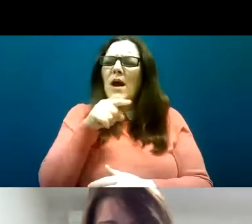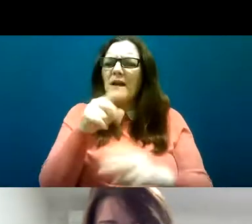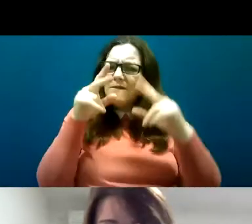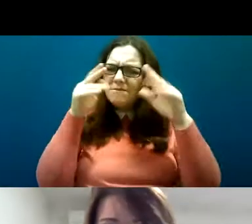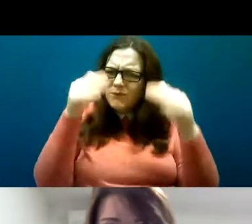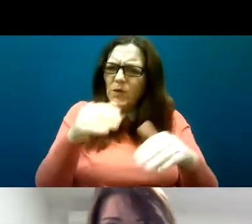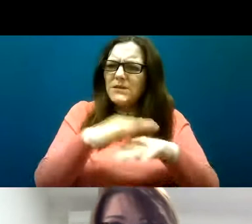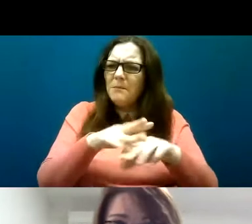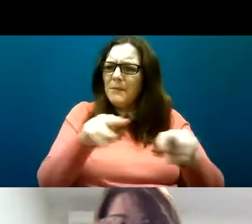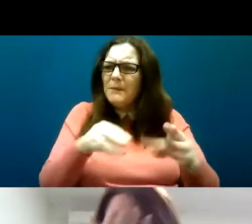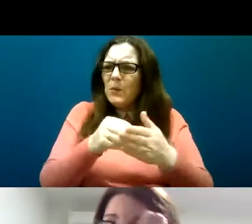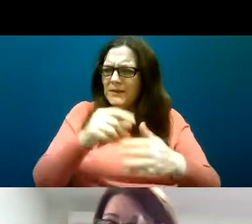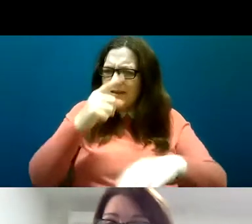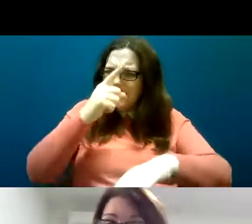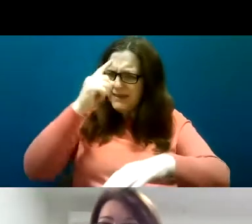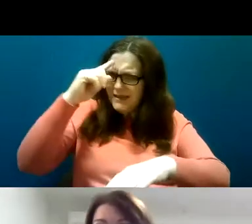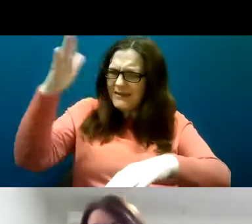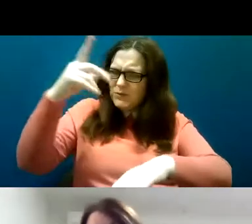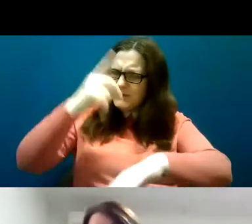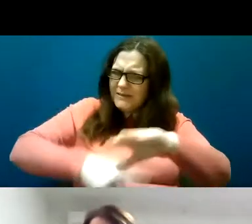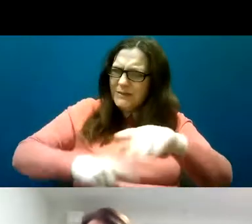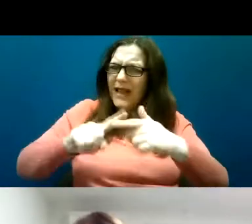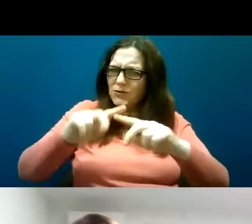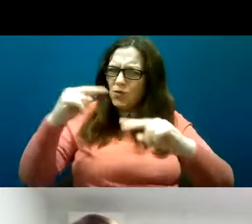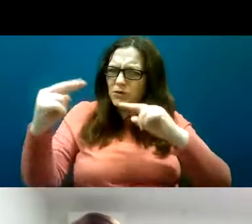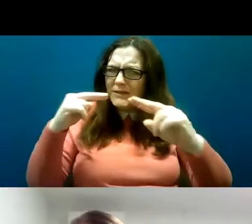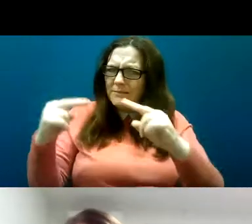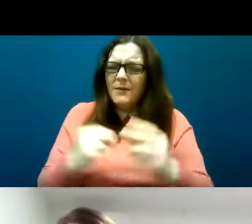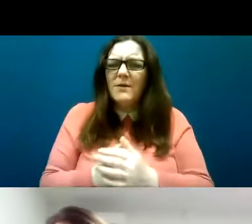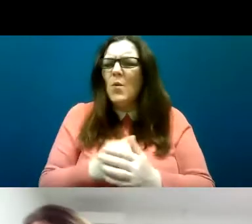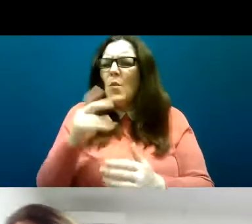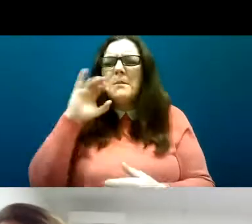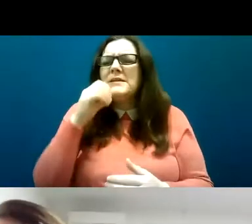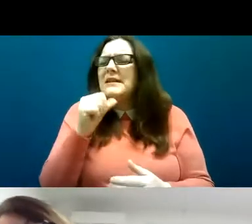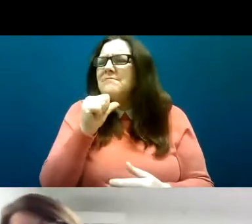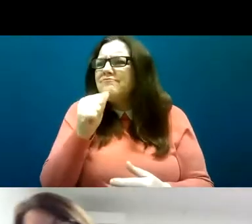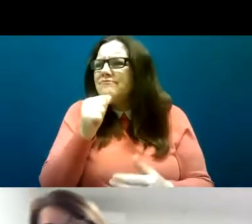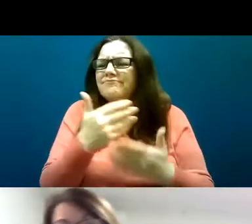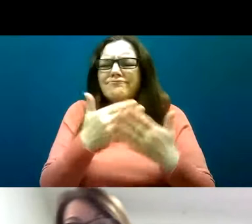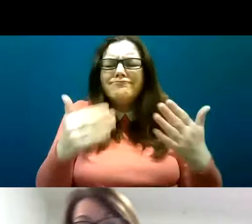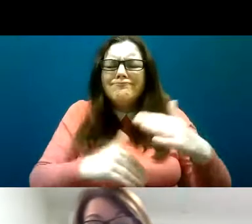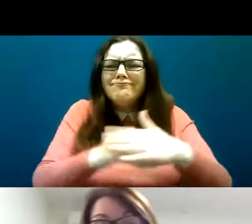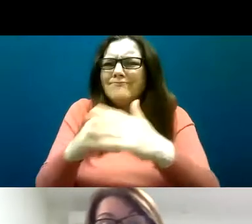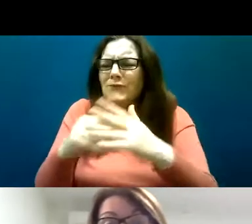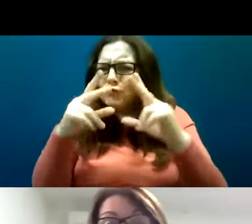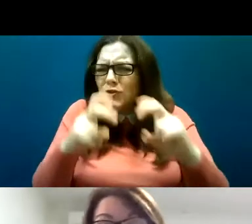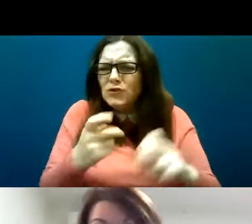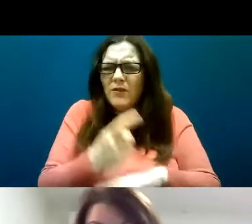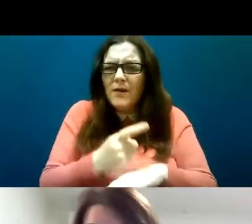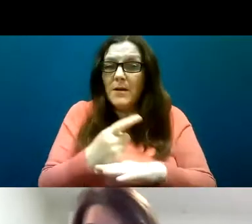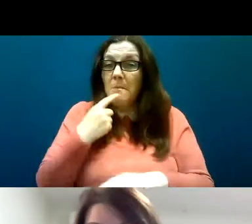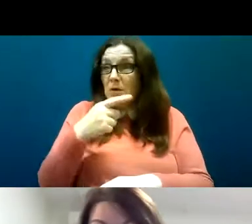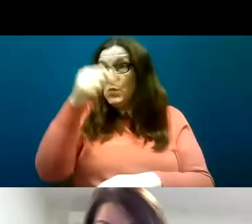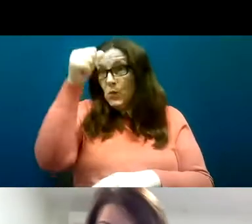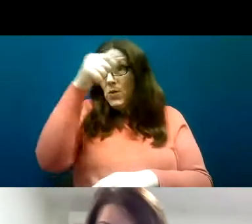intellectual disability and autism? Well, there is limited research evidence in this area, and yet frontline staff experience in the